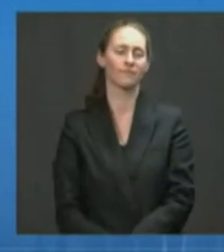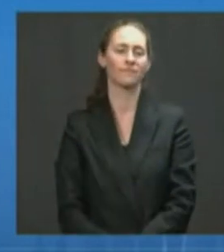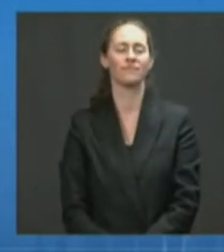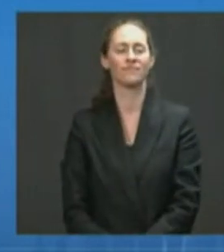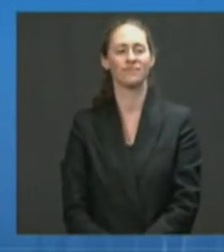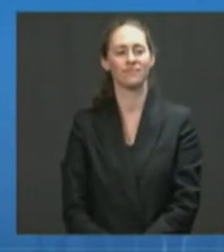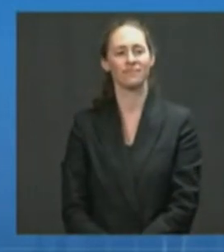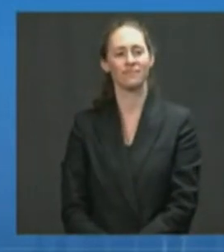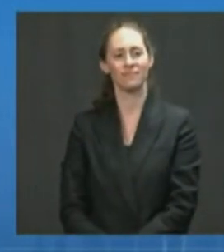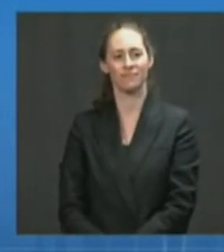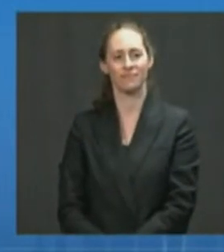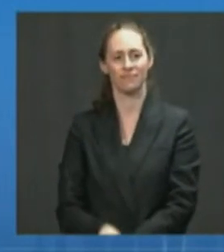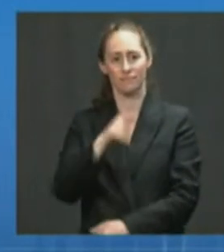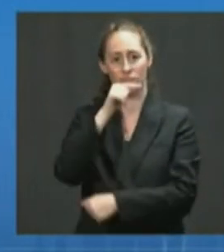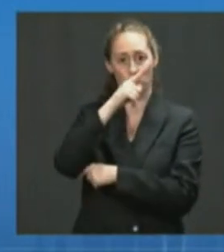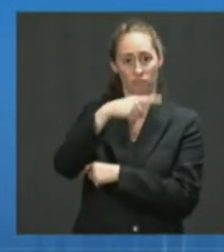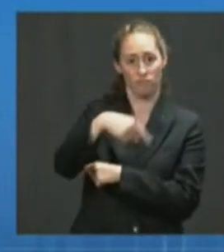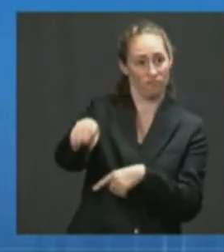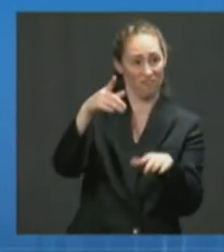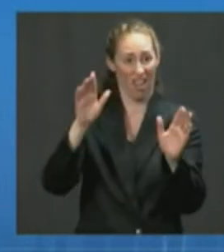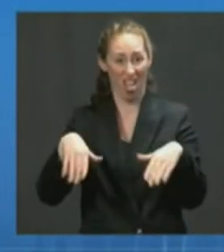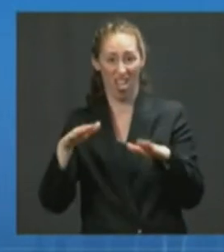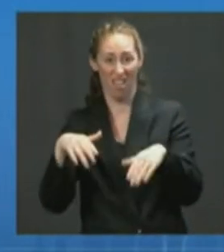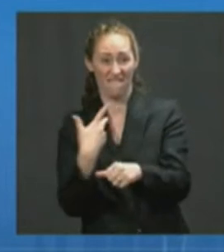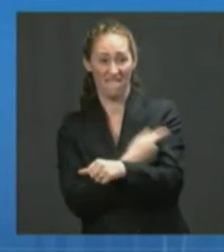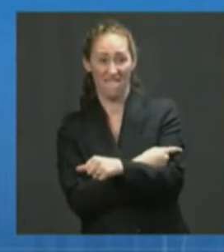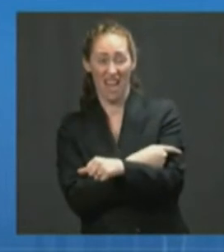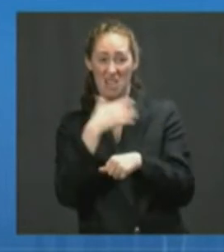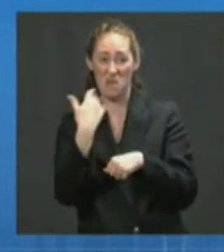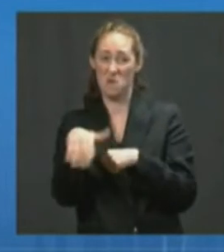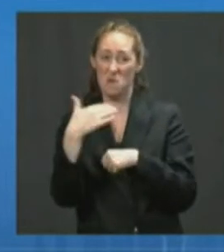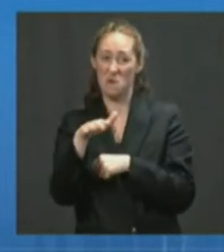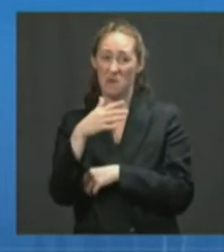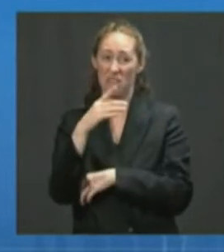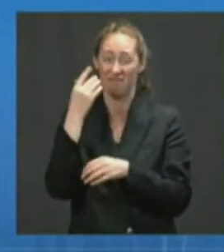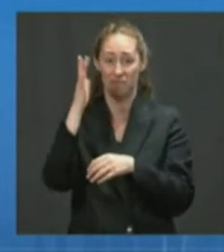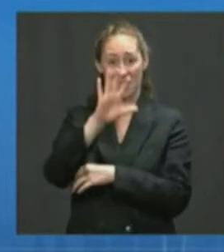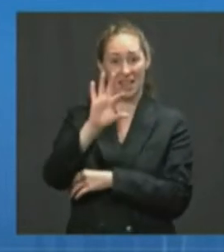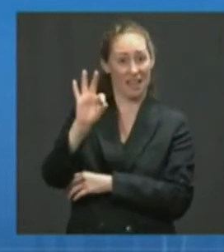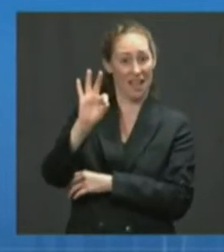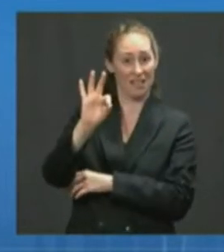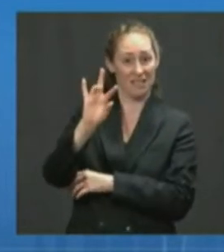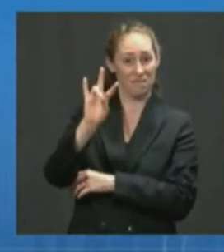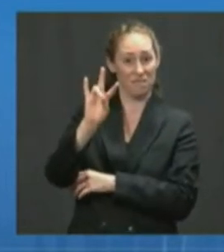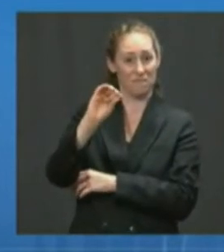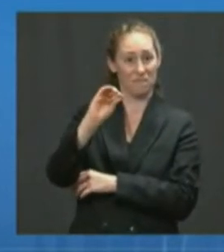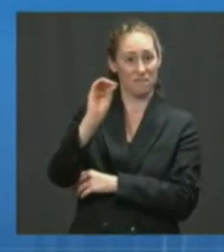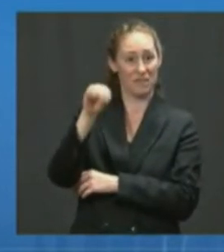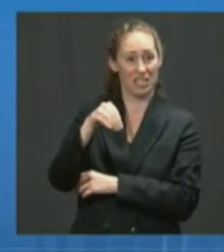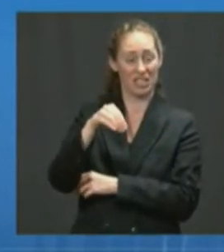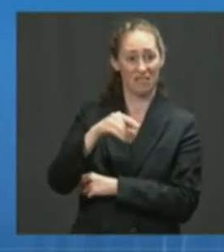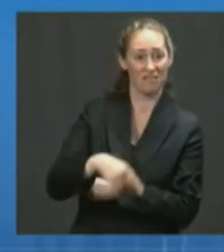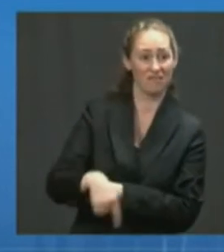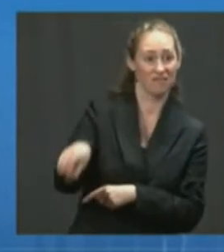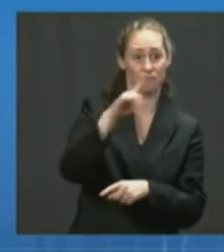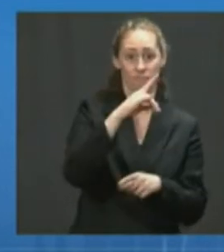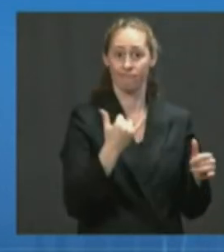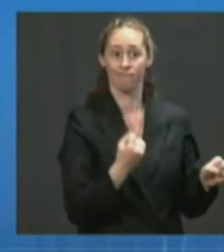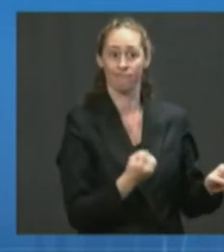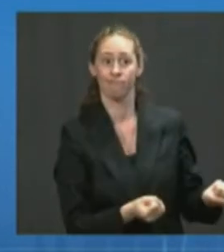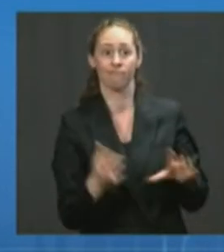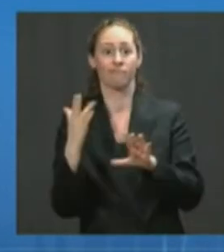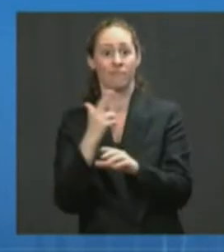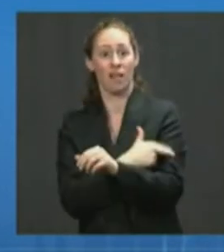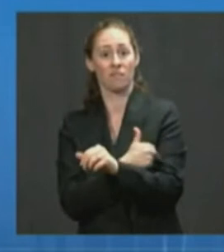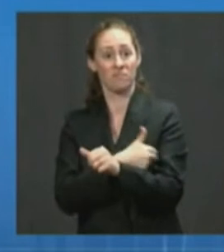individuals account for virtually all 97% of the COVID hospitalizations and deaths in the US.